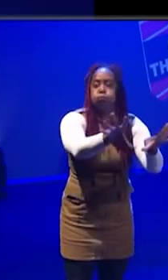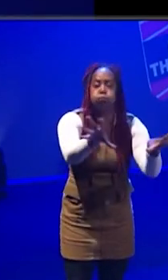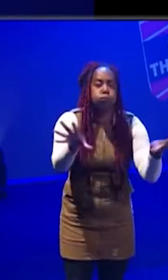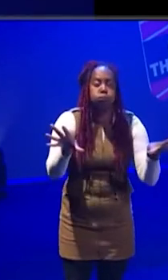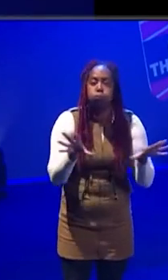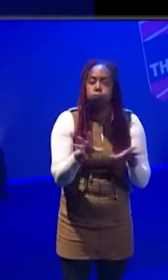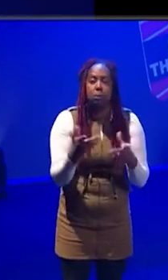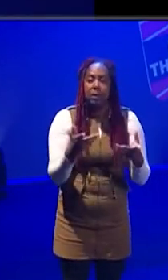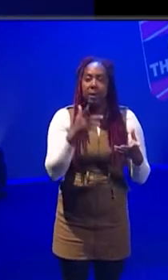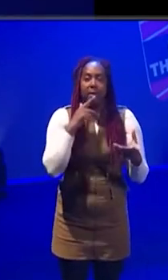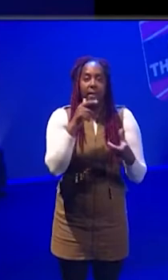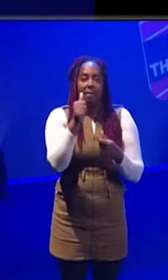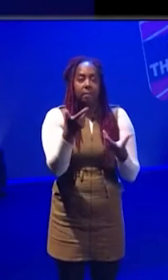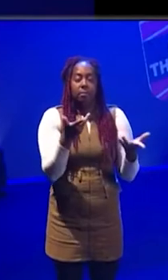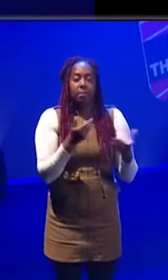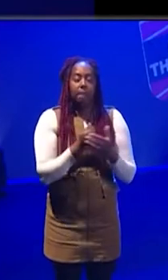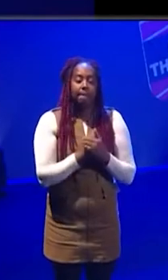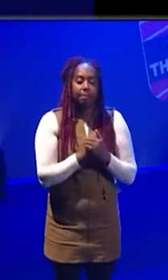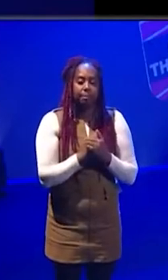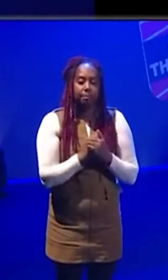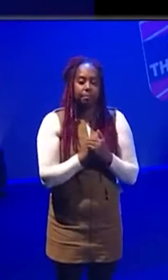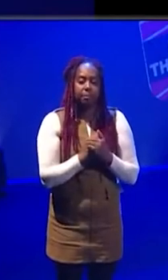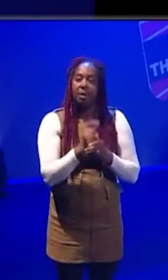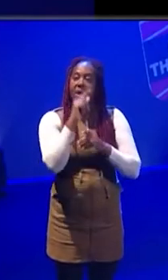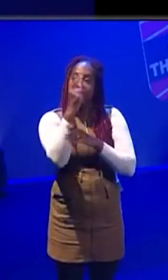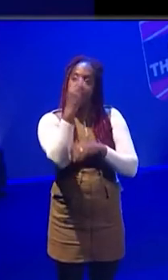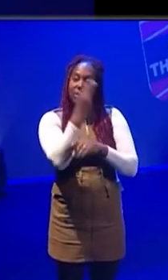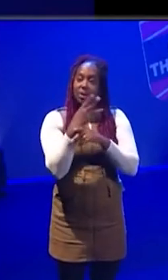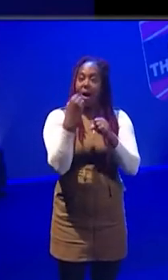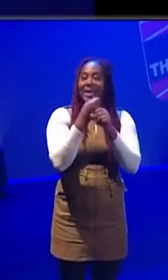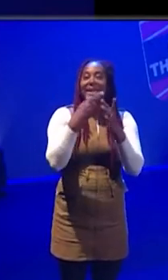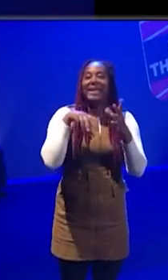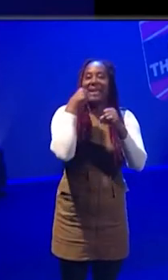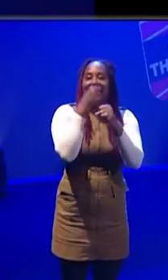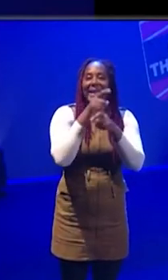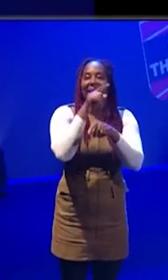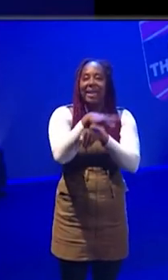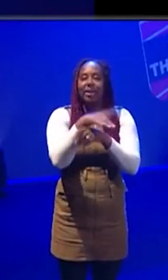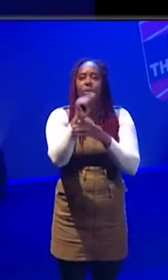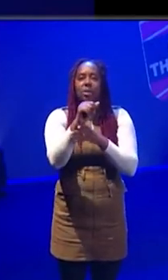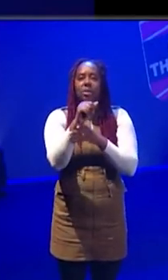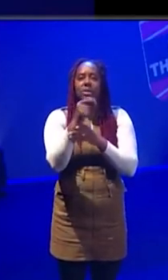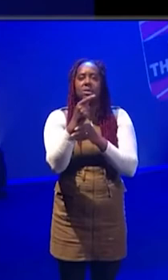And it paid off in that my first design gig was at the White Bear Theatre, which may now be closed